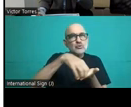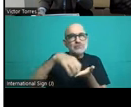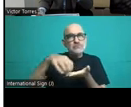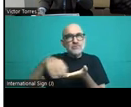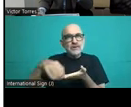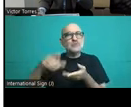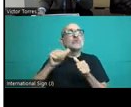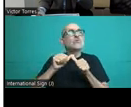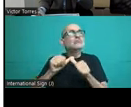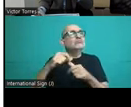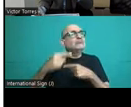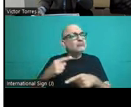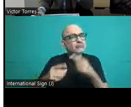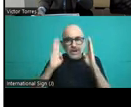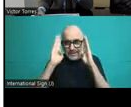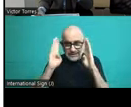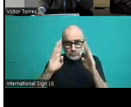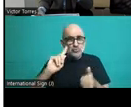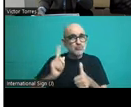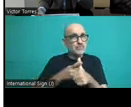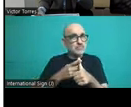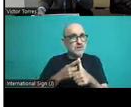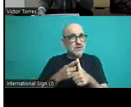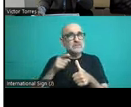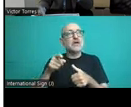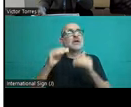the municipalities. This continued during the 90s.